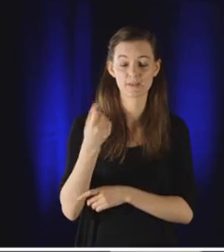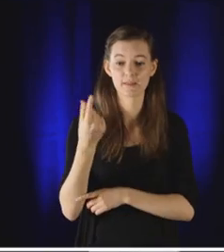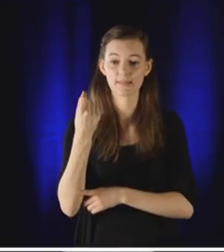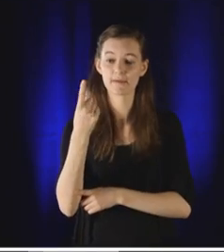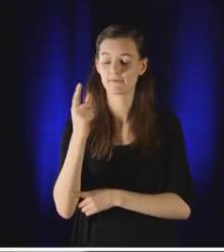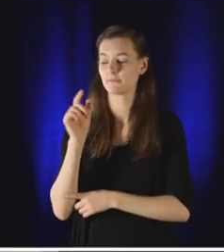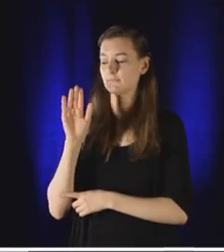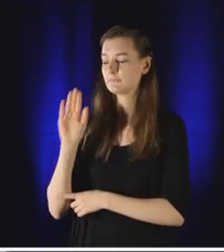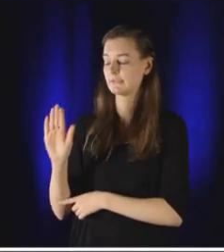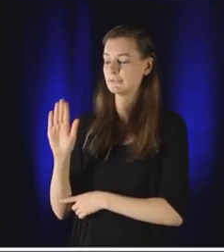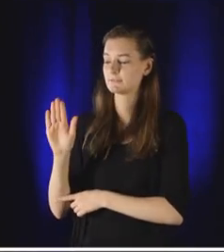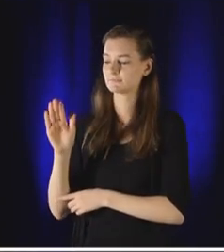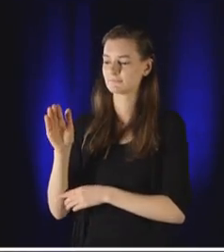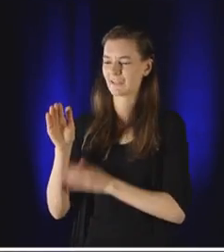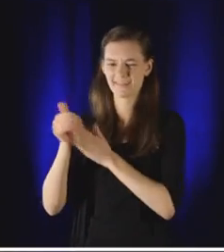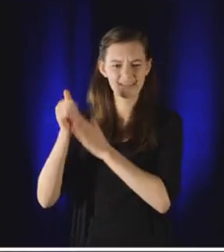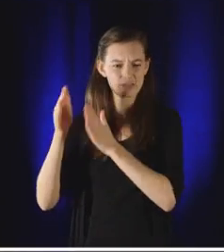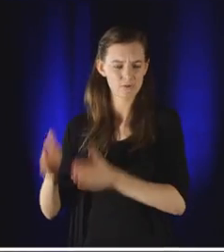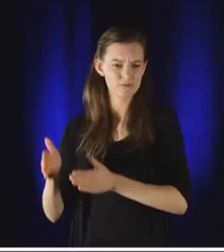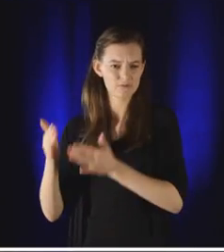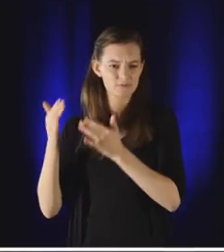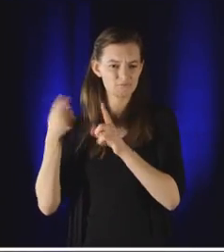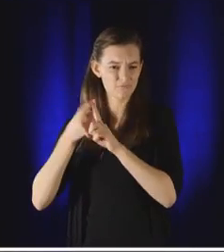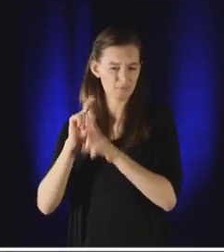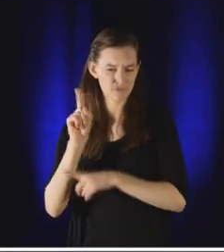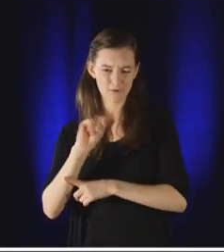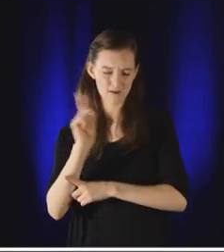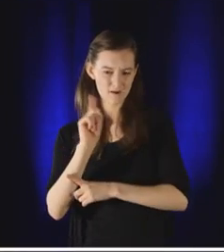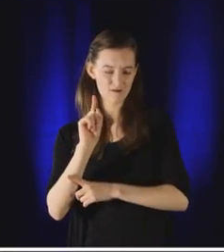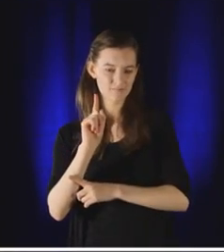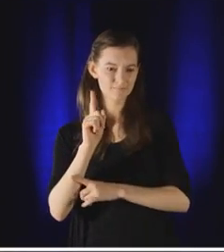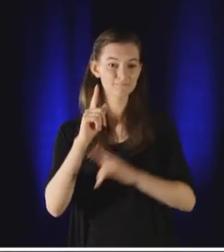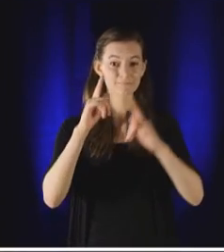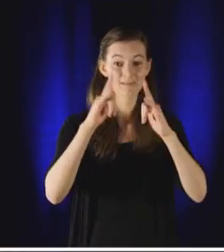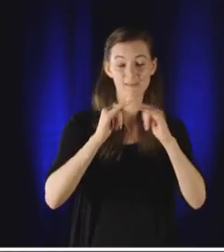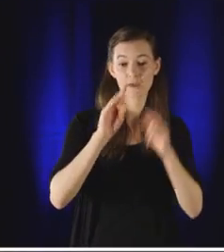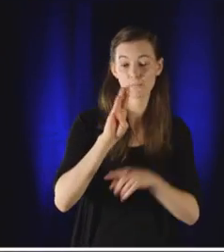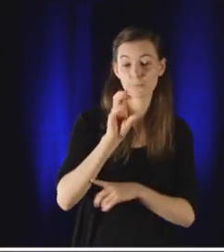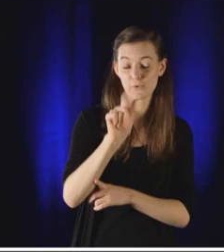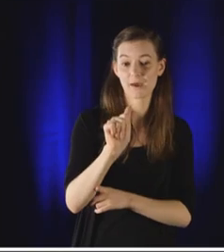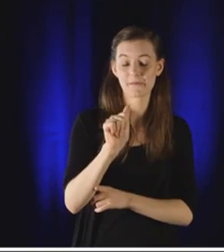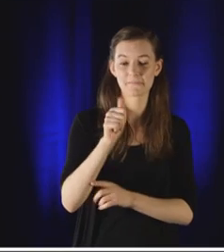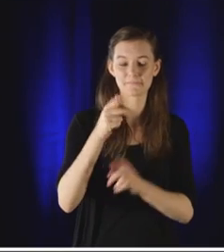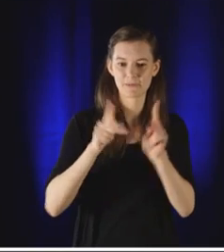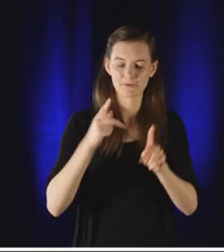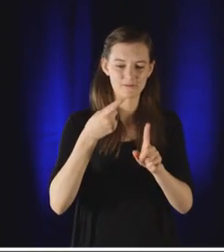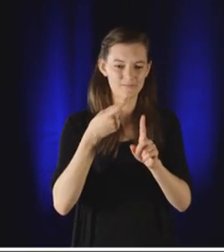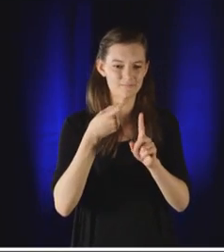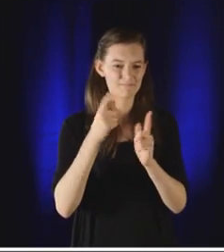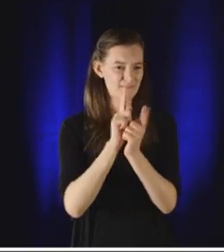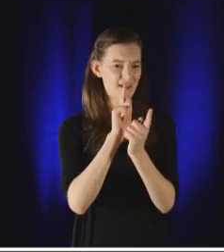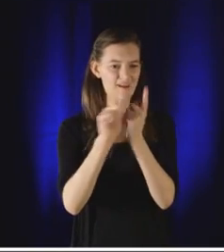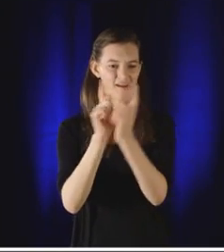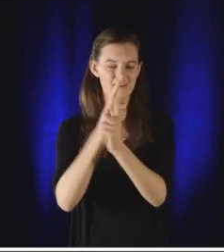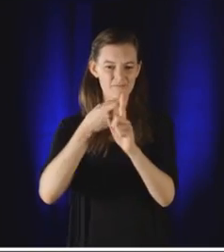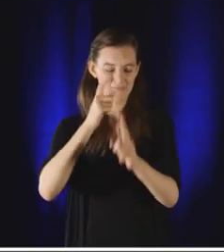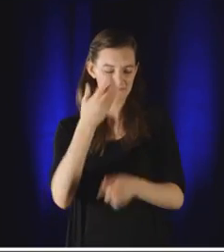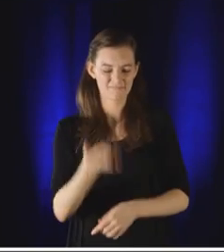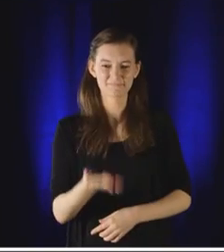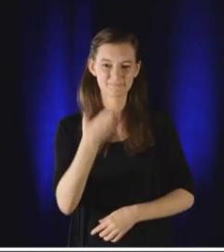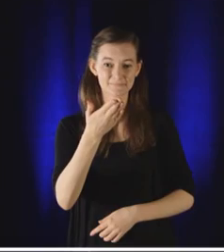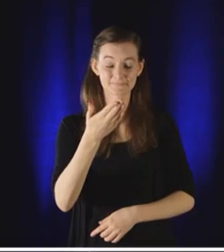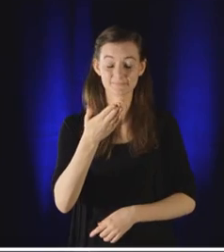the new leader of ISIS, and he filled 70% of its top leadership positions with people he was tortured right next to in Camp Buka.